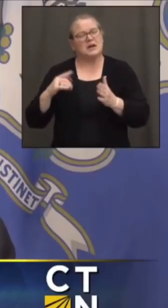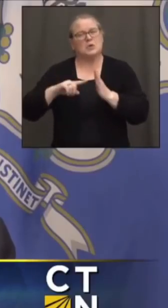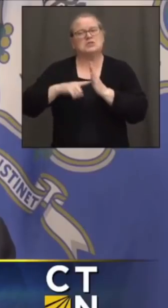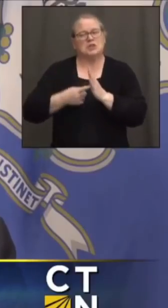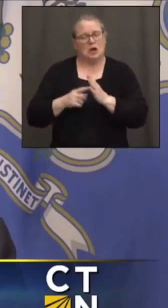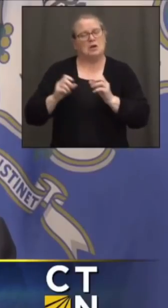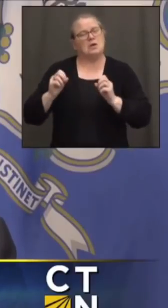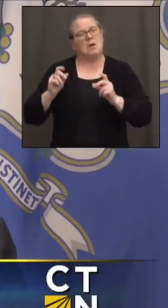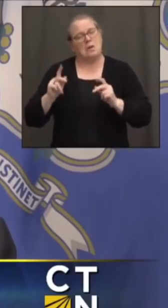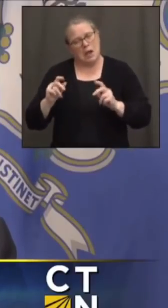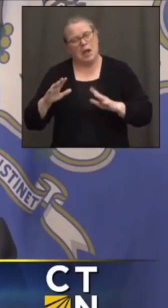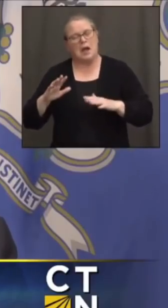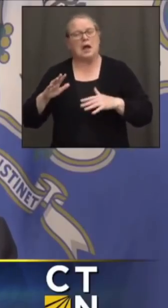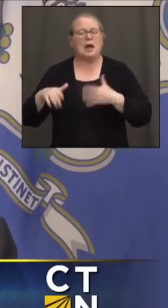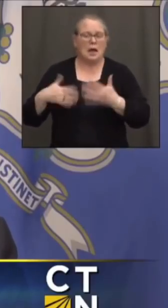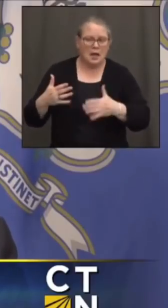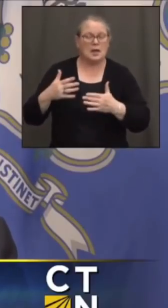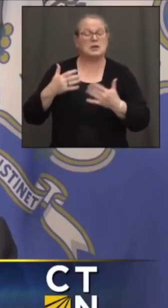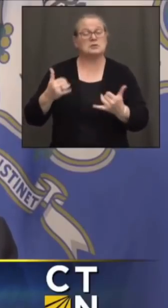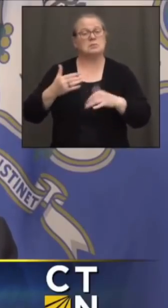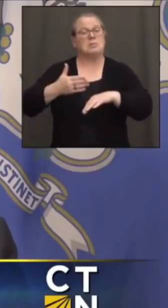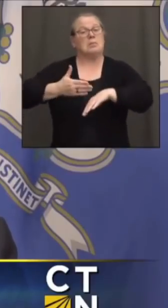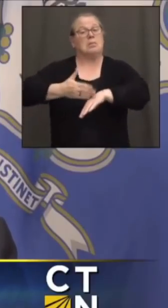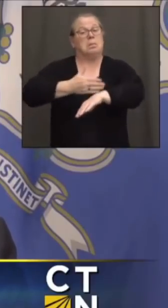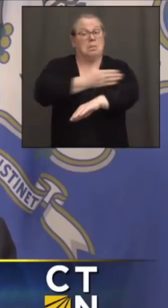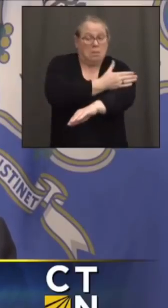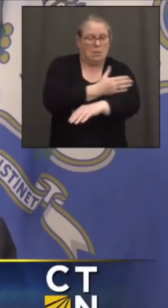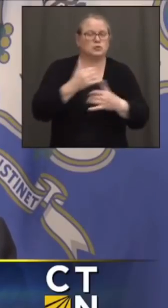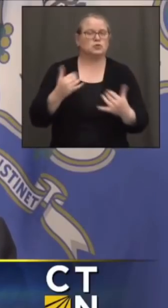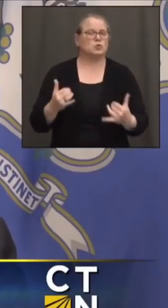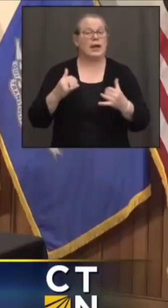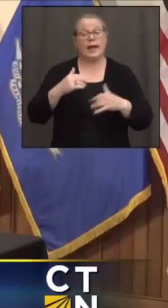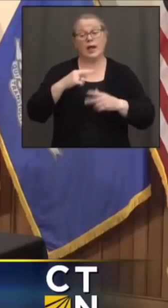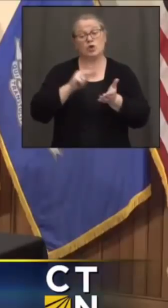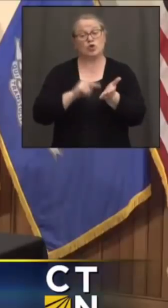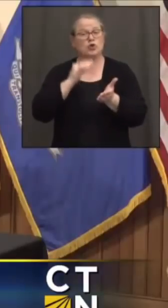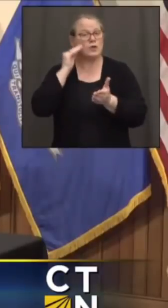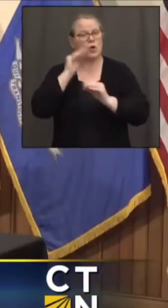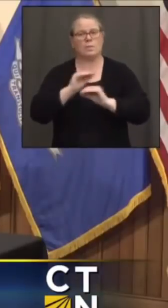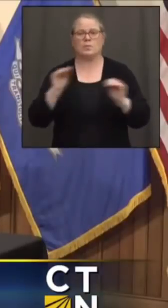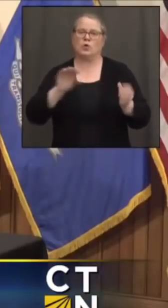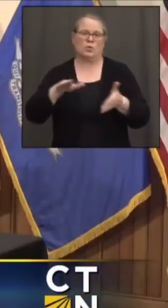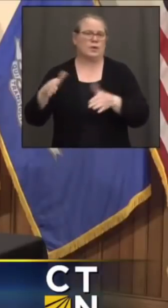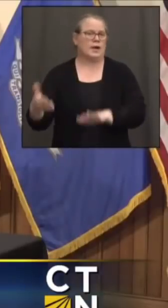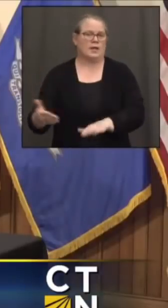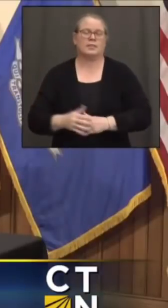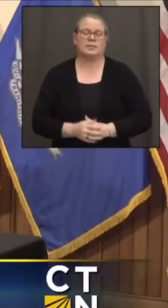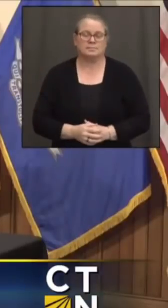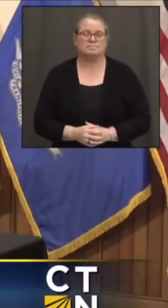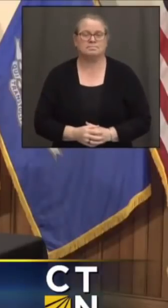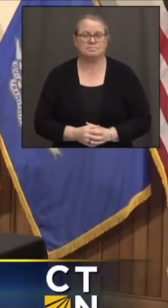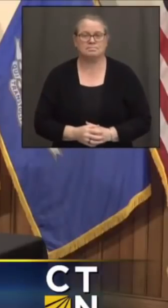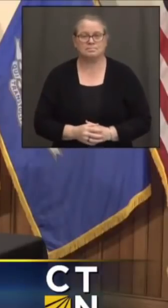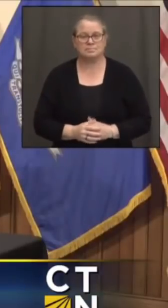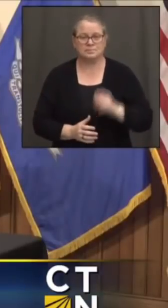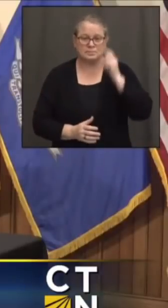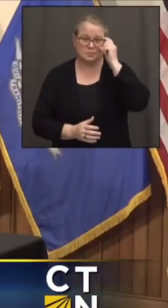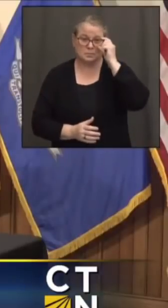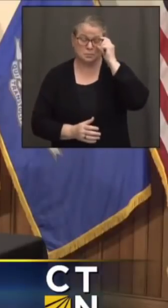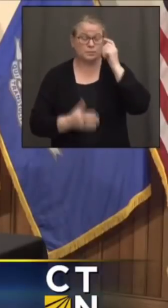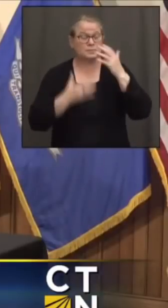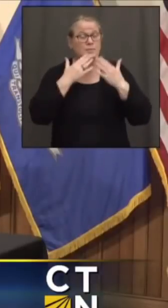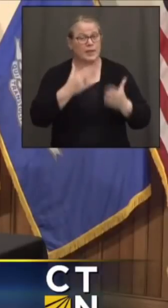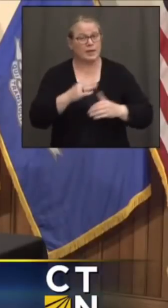and better, and today there are no fatalities in our nursing homes. Thank you. In terms of the summer